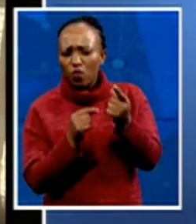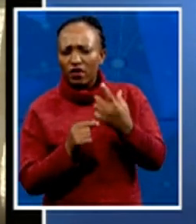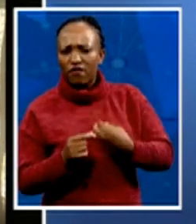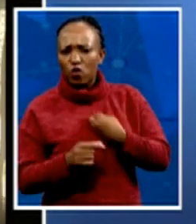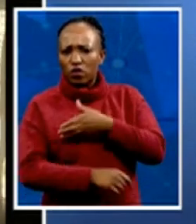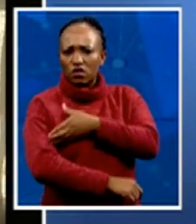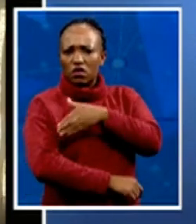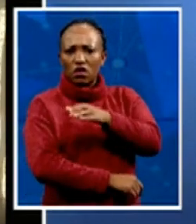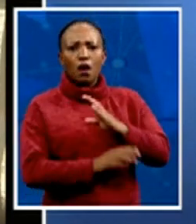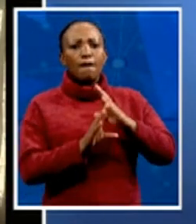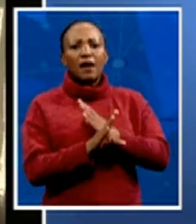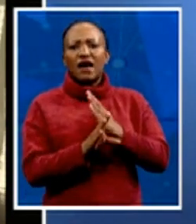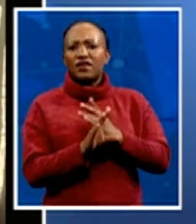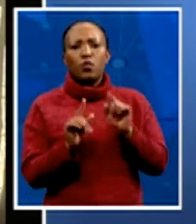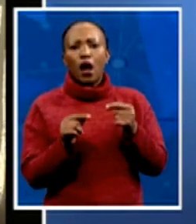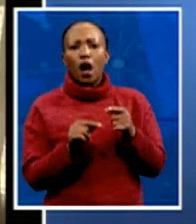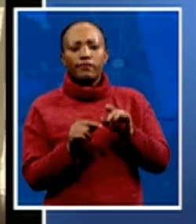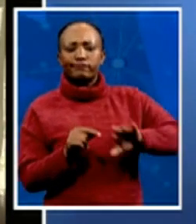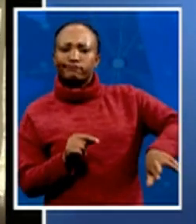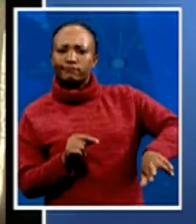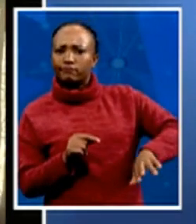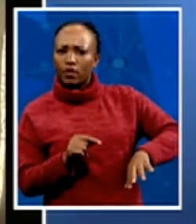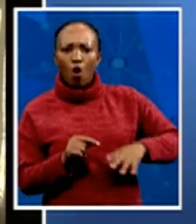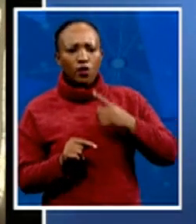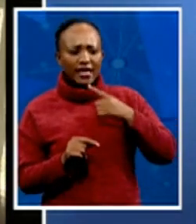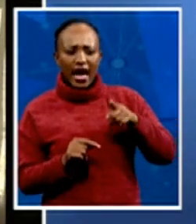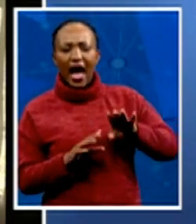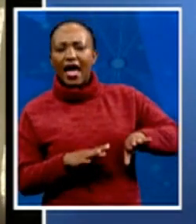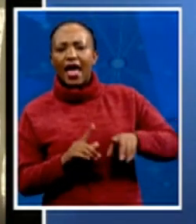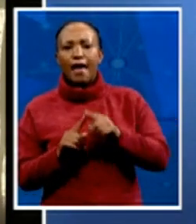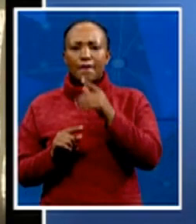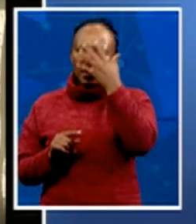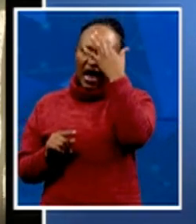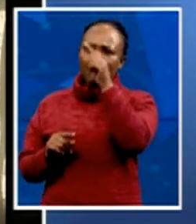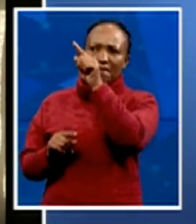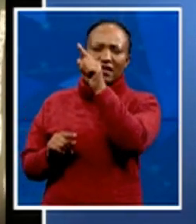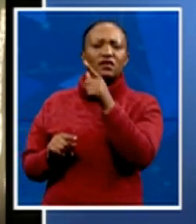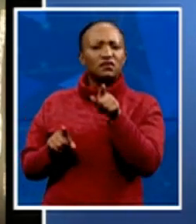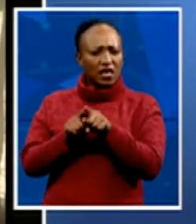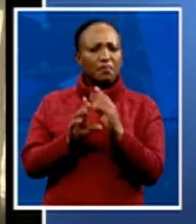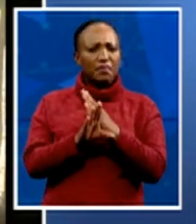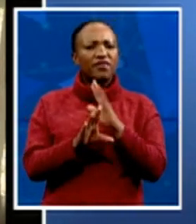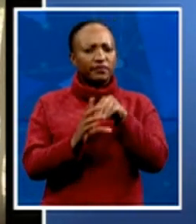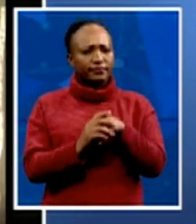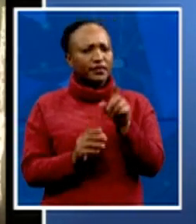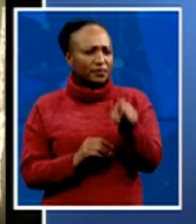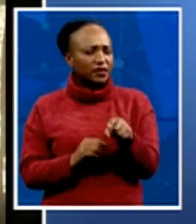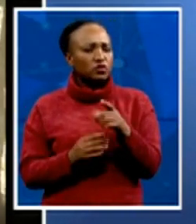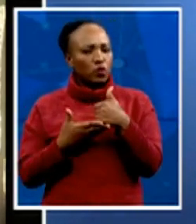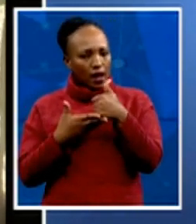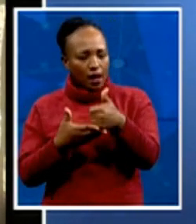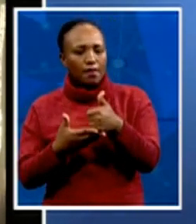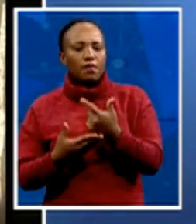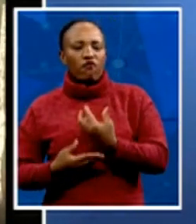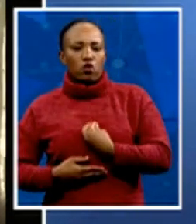the role of civic society in ensuring that there's youth empowerment in our communities? What becomes the role of the